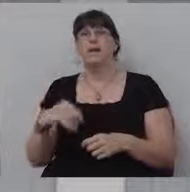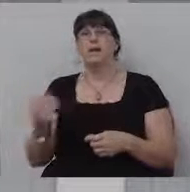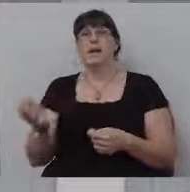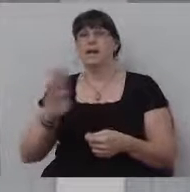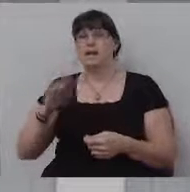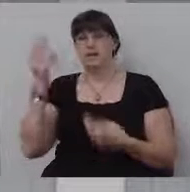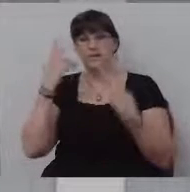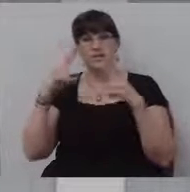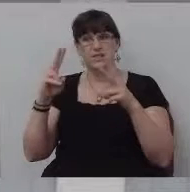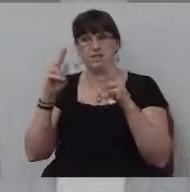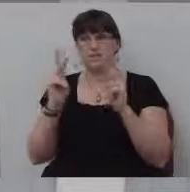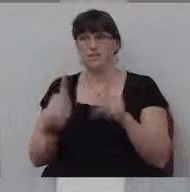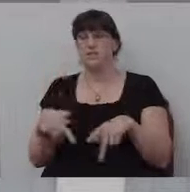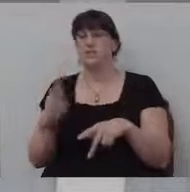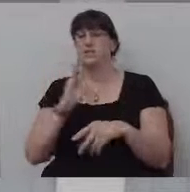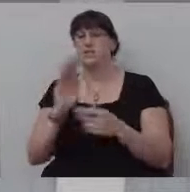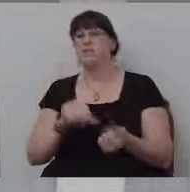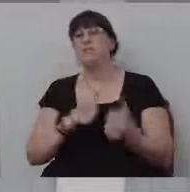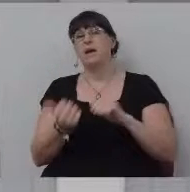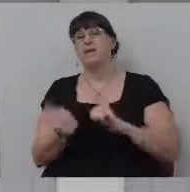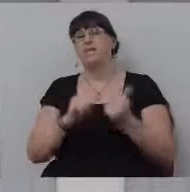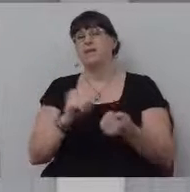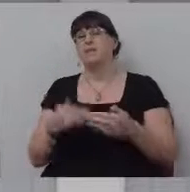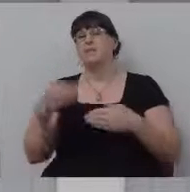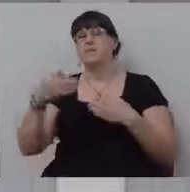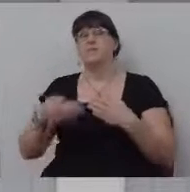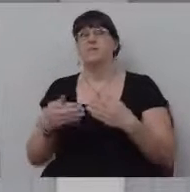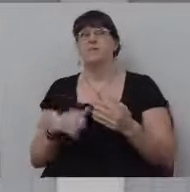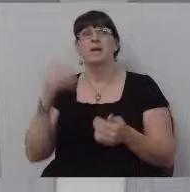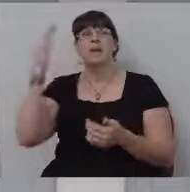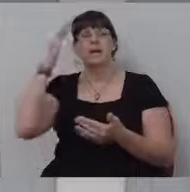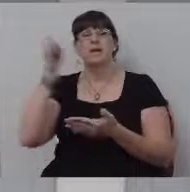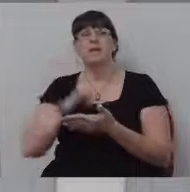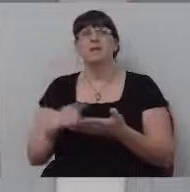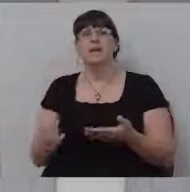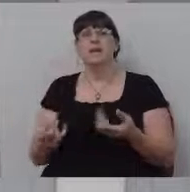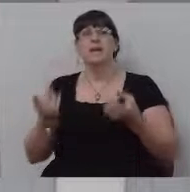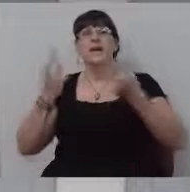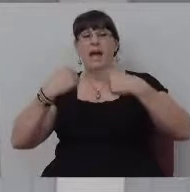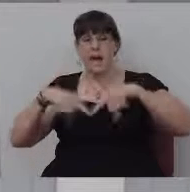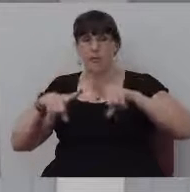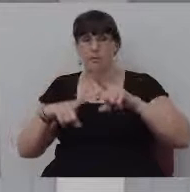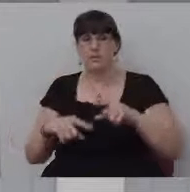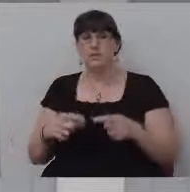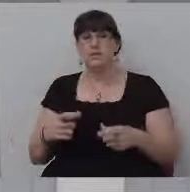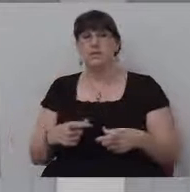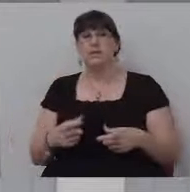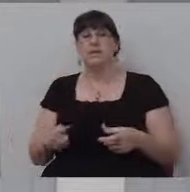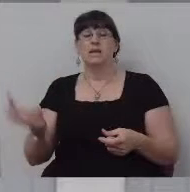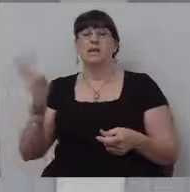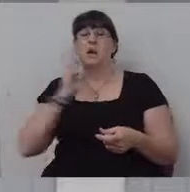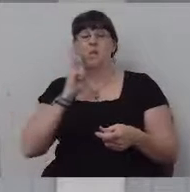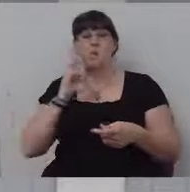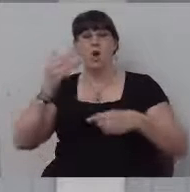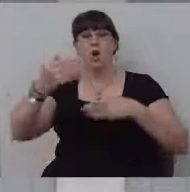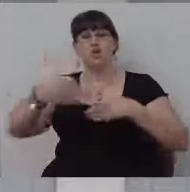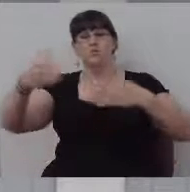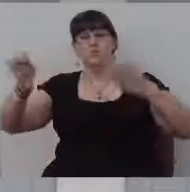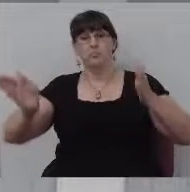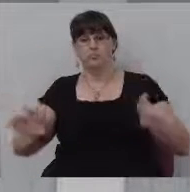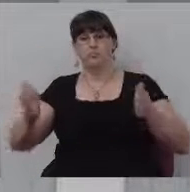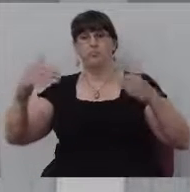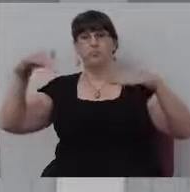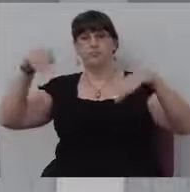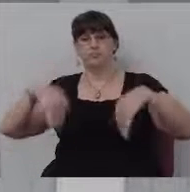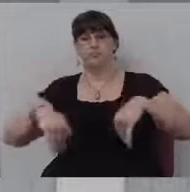seen anyone baptized before. I knew that, uh, that they baptized in a, in a, in a baptistry tank. It's a big tank of water. I knew that